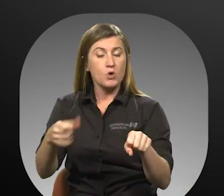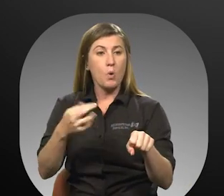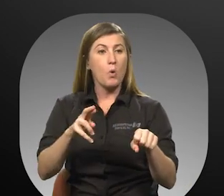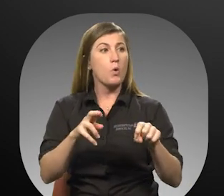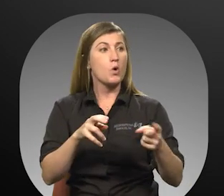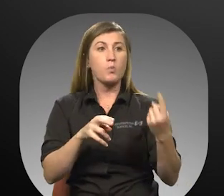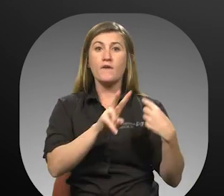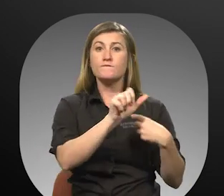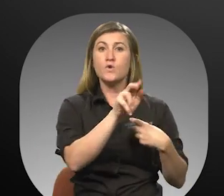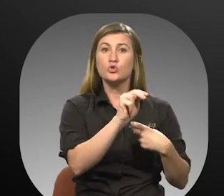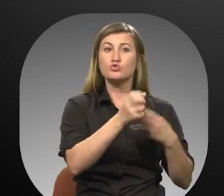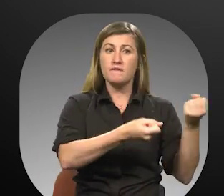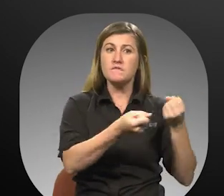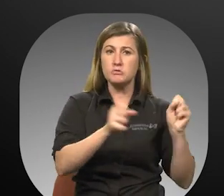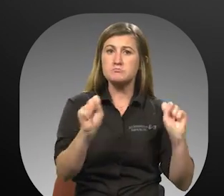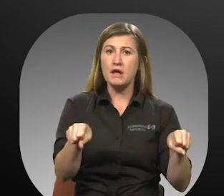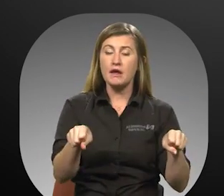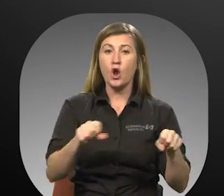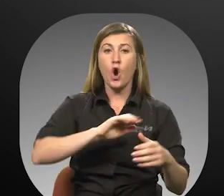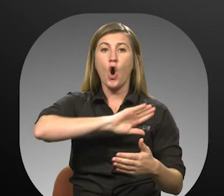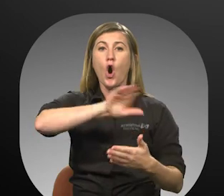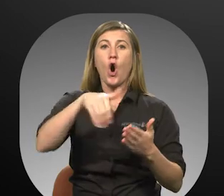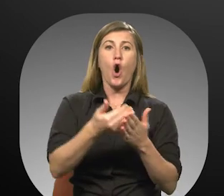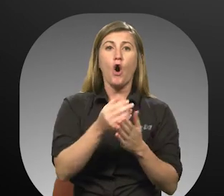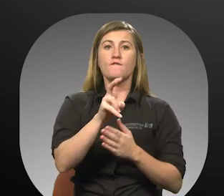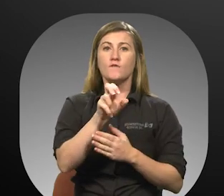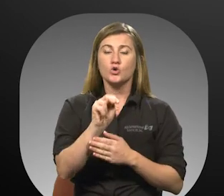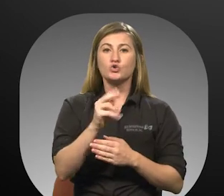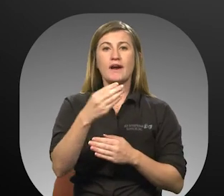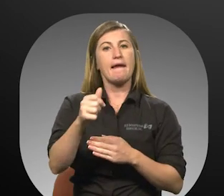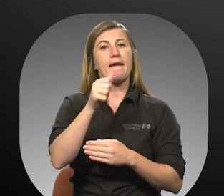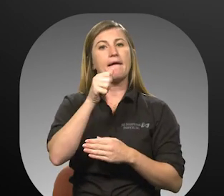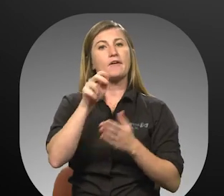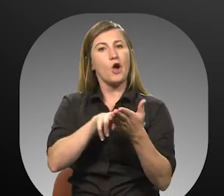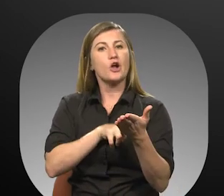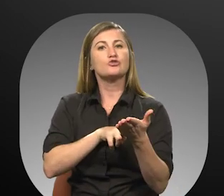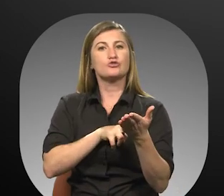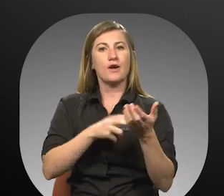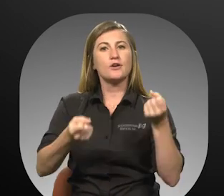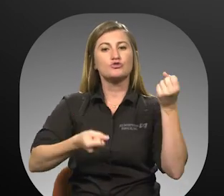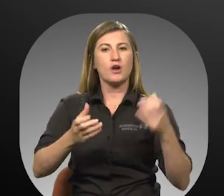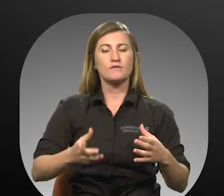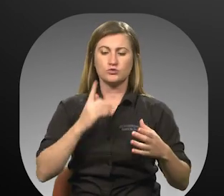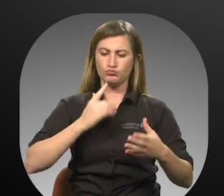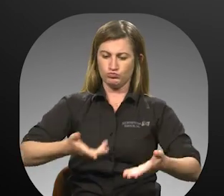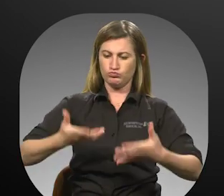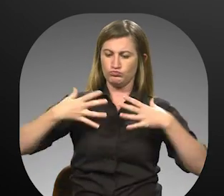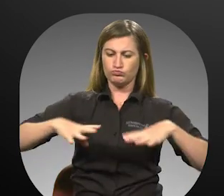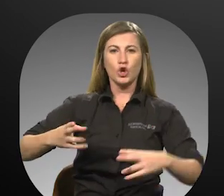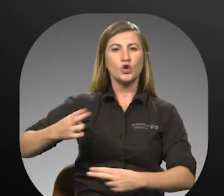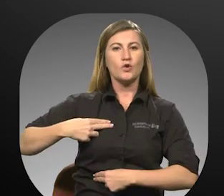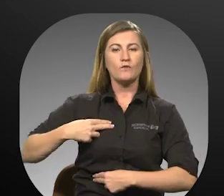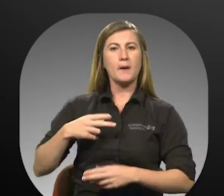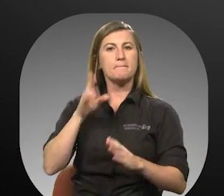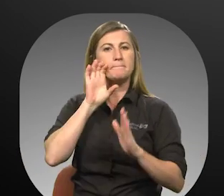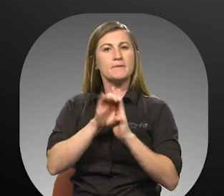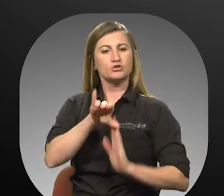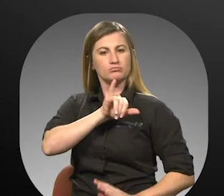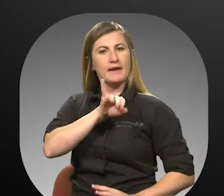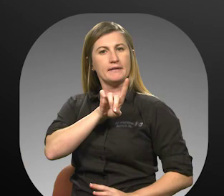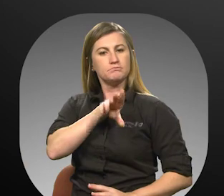vehicles. All Votran and Contract Operator drivers are required to wear uniforms and picture identification badges.